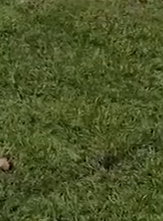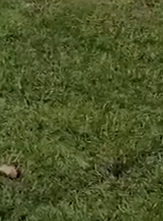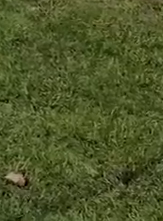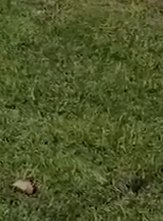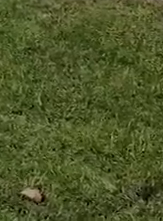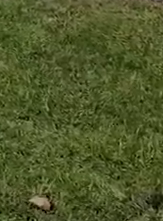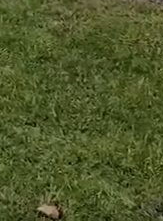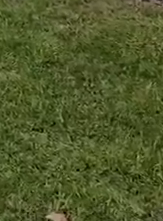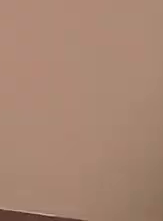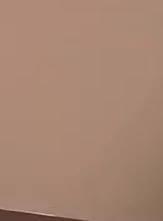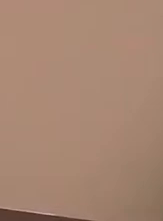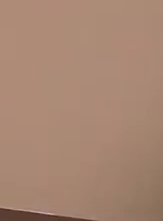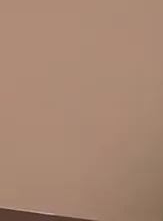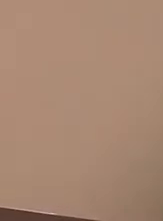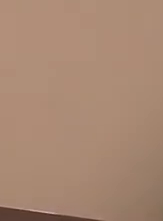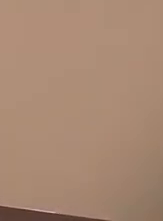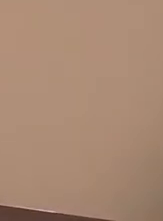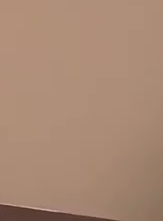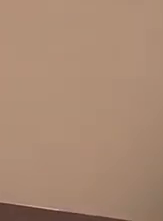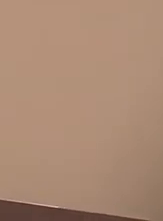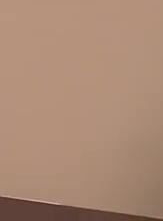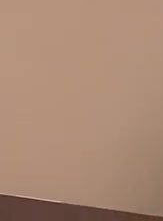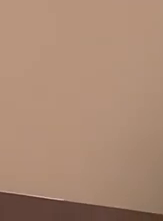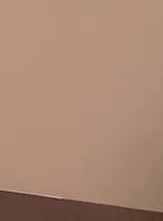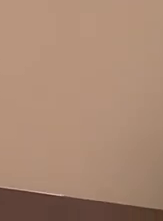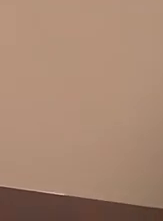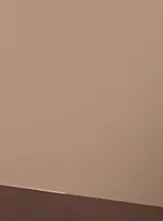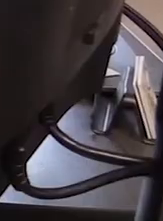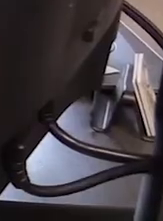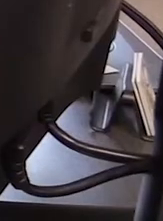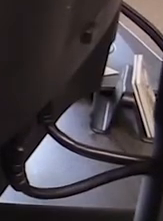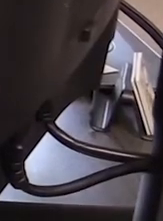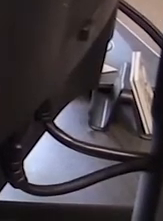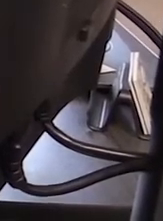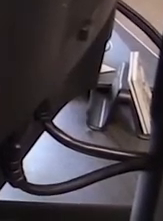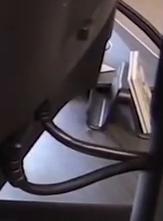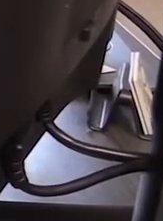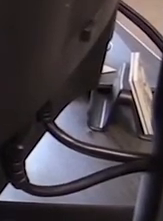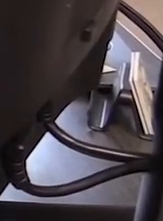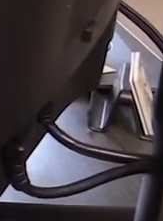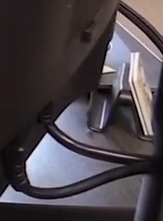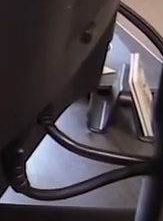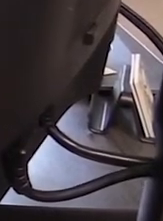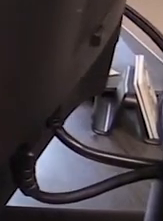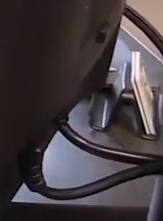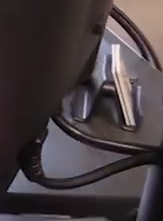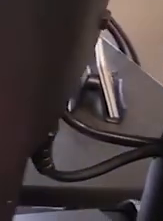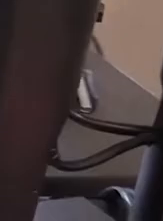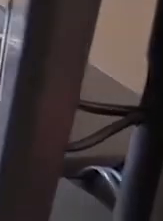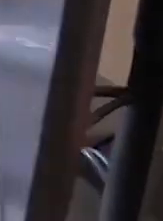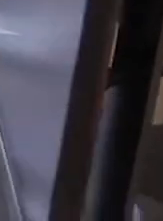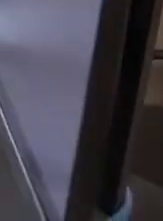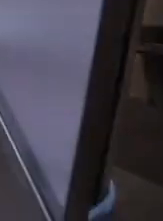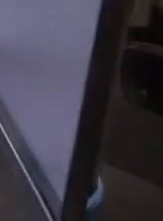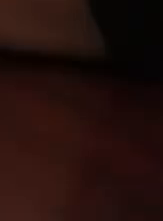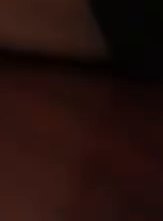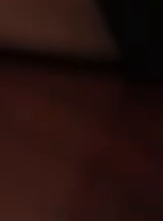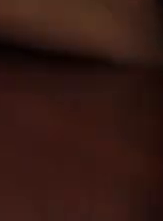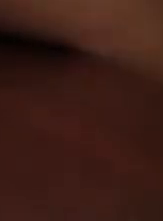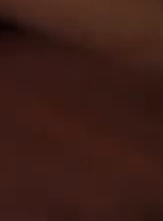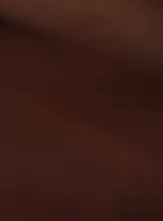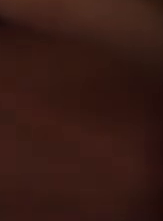Inside our offices, you'll find the Public Works Administration. They manage the day-to-day operations, including budgets,